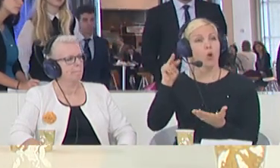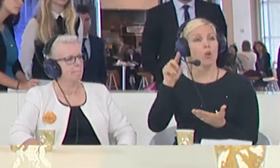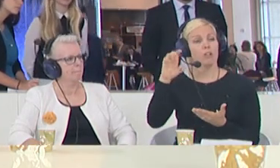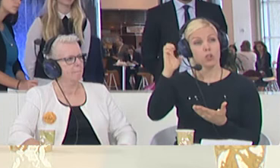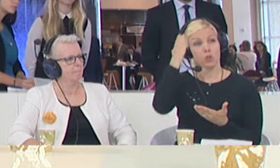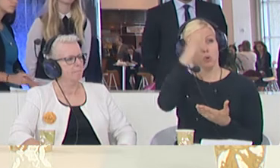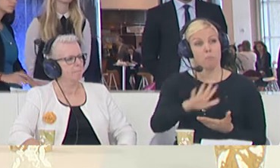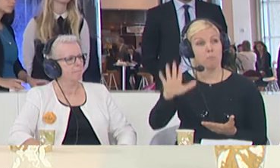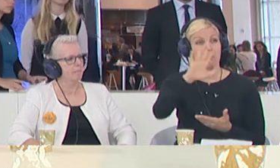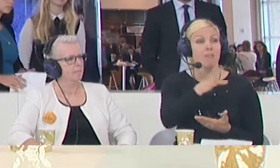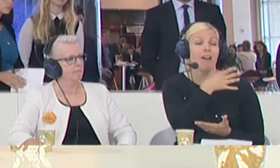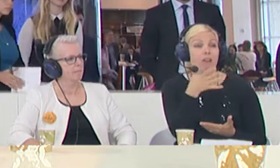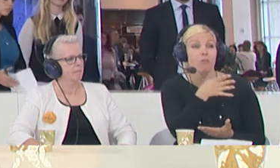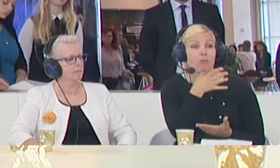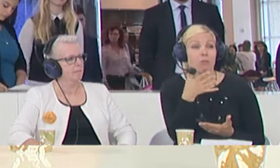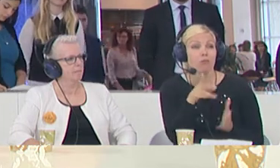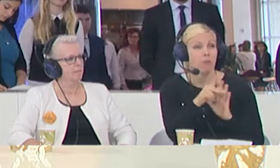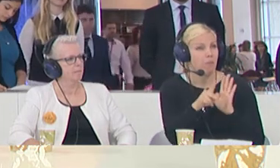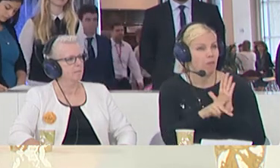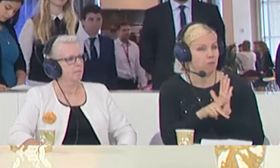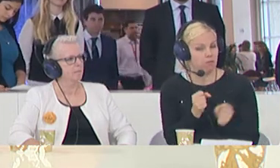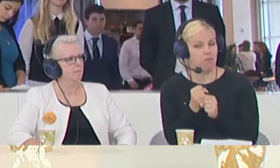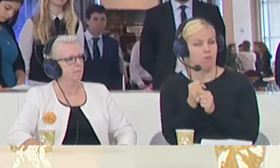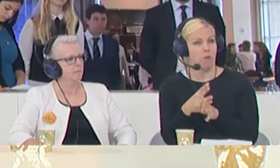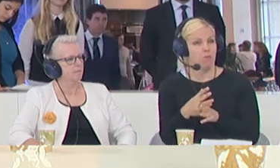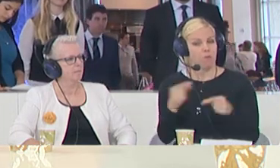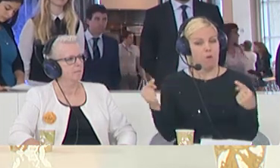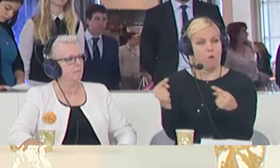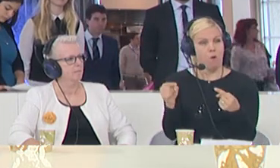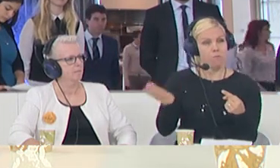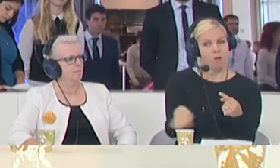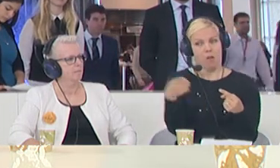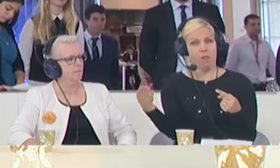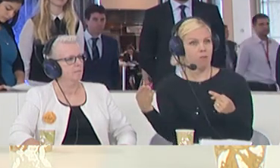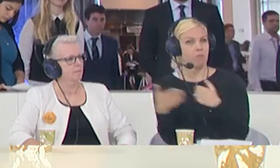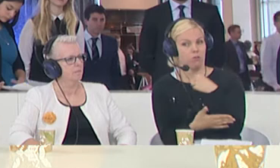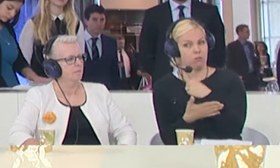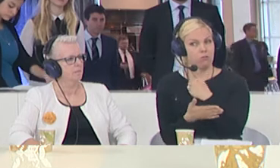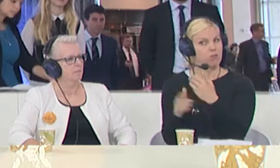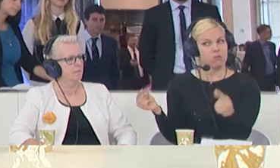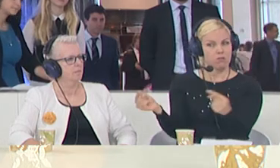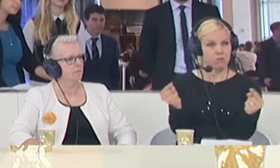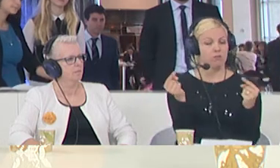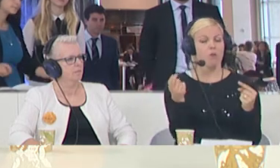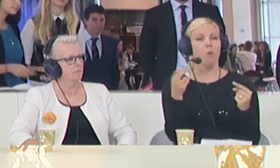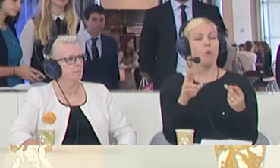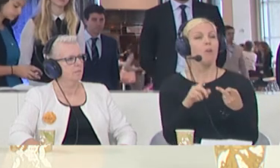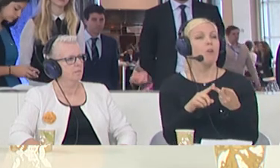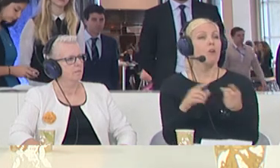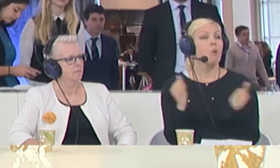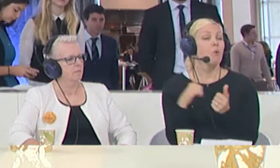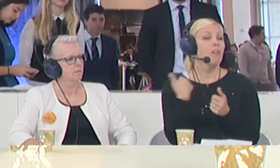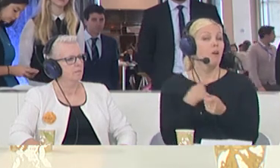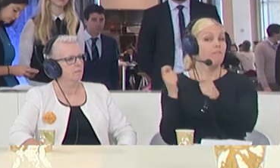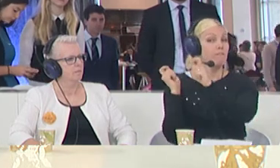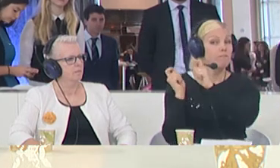is causing much harm in other countries, where we're taking away the livelihoods of people, or same with our fishery policy or with our